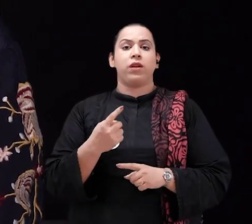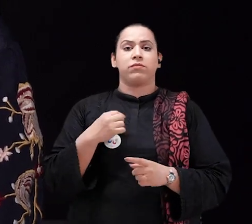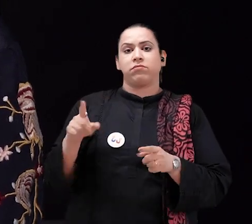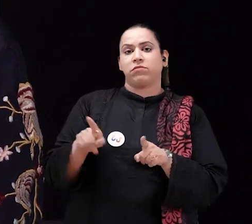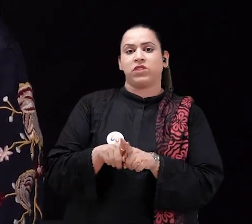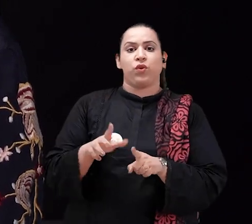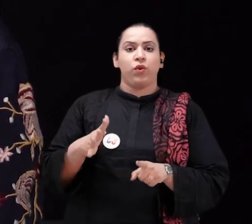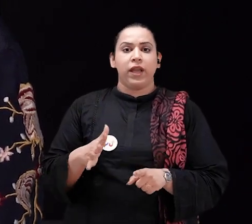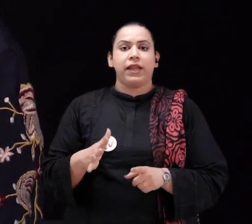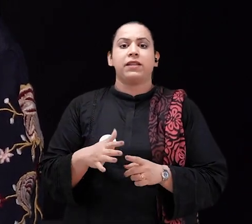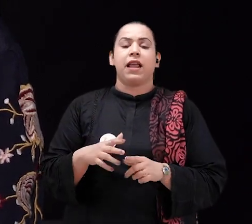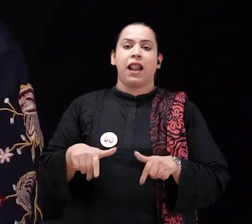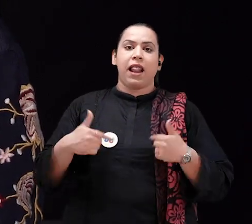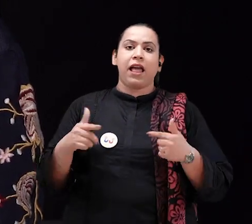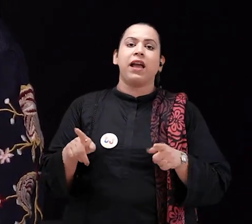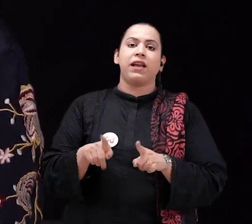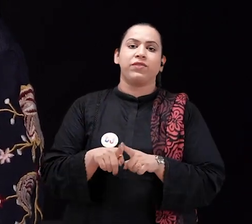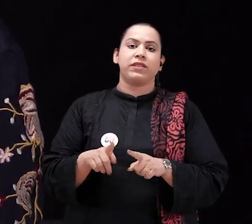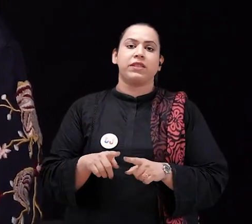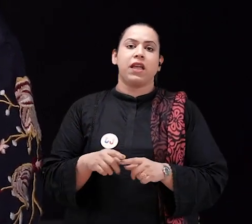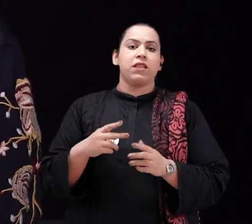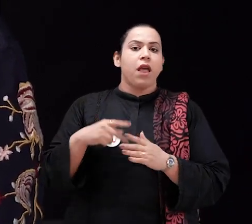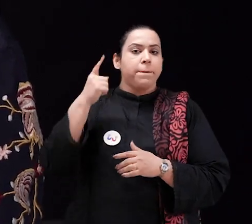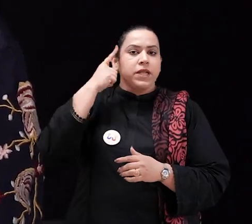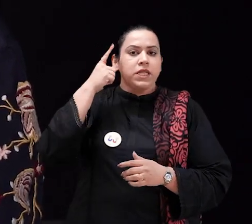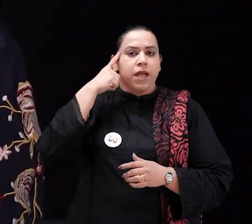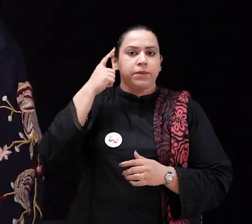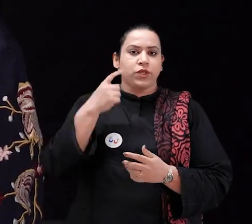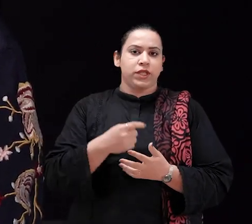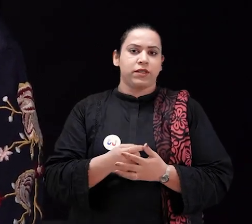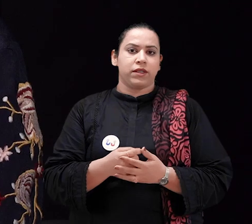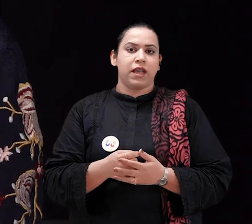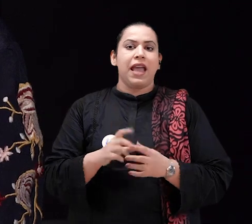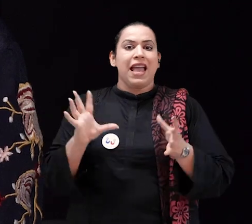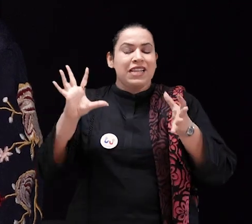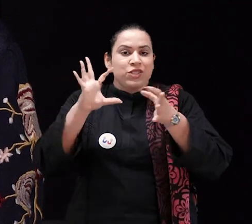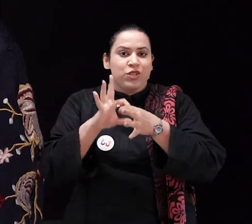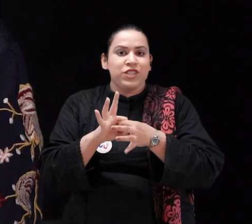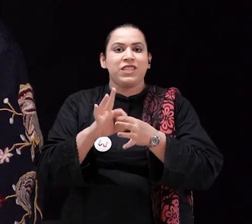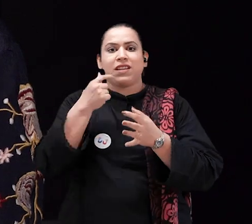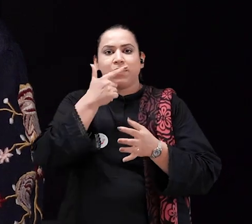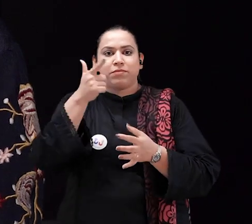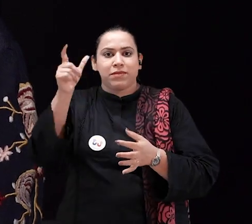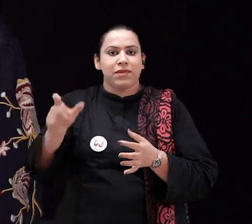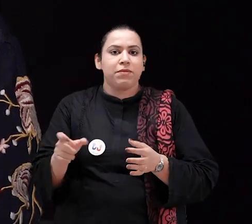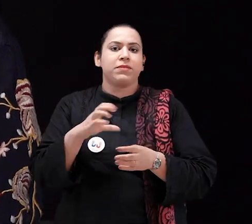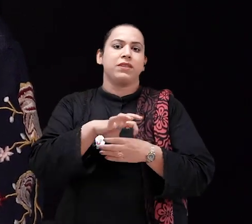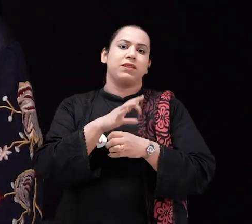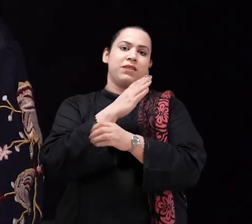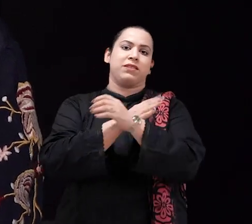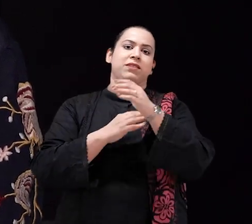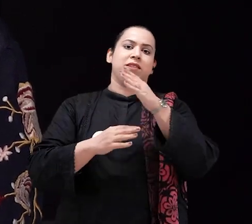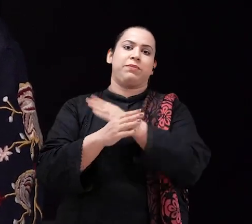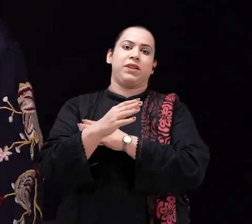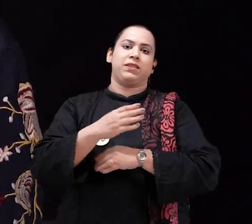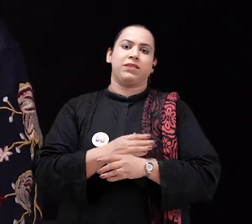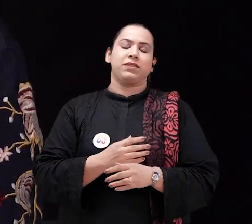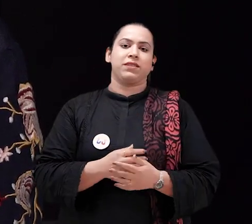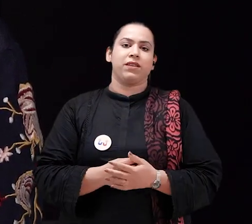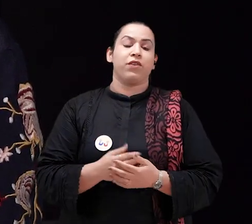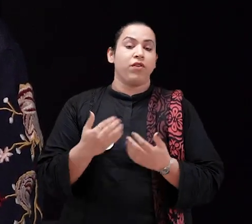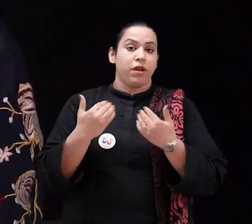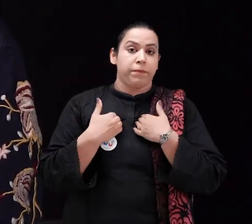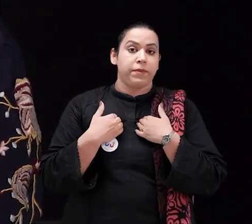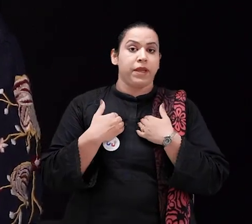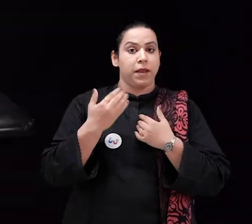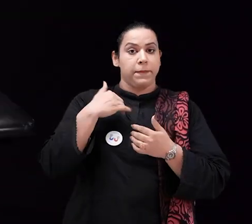think it will go a long way in improving everybody's lives and the perception that is associated with people with